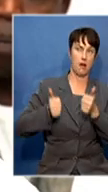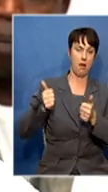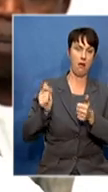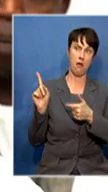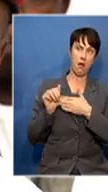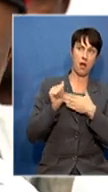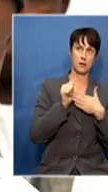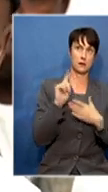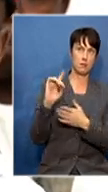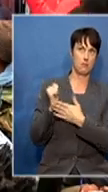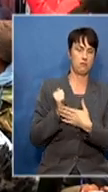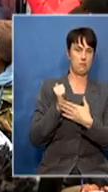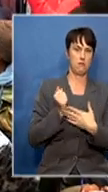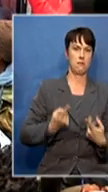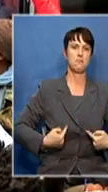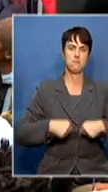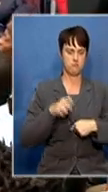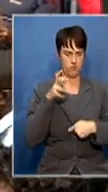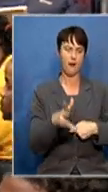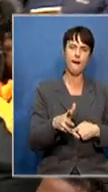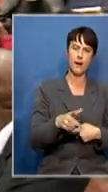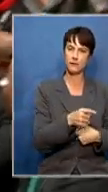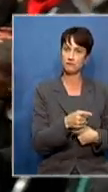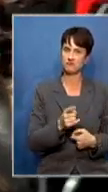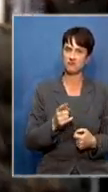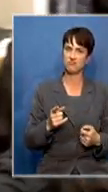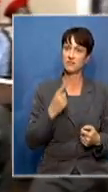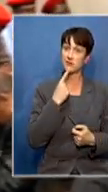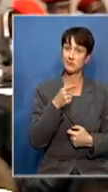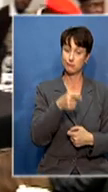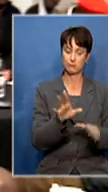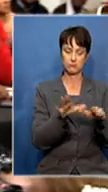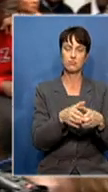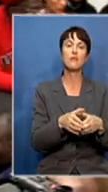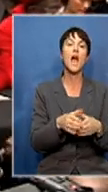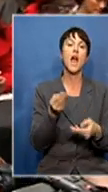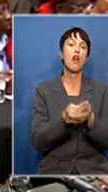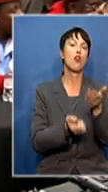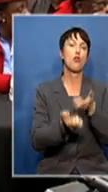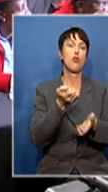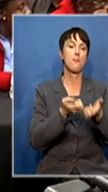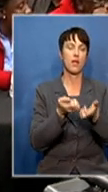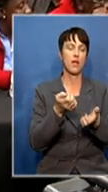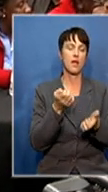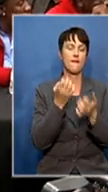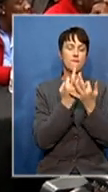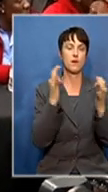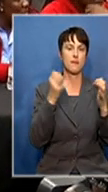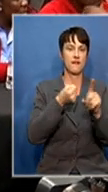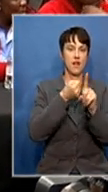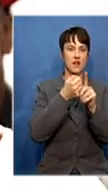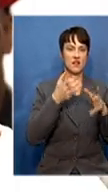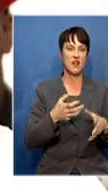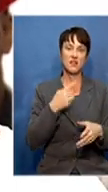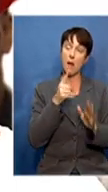some of whom he says are in government. He says the economic freedom fighters' radical policies set it apart from the